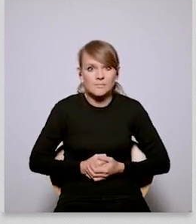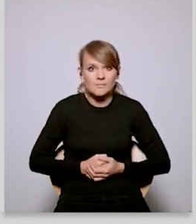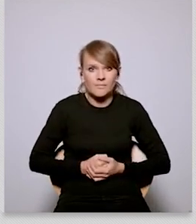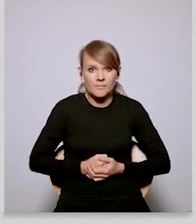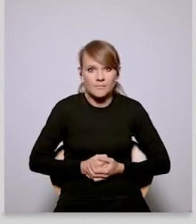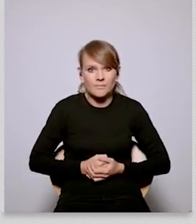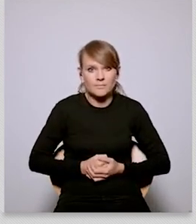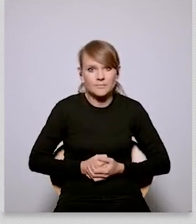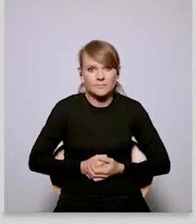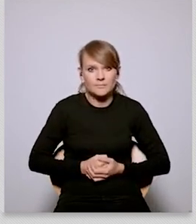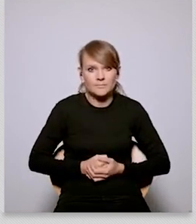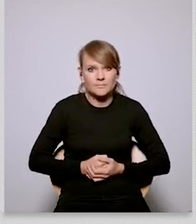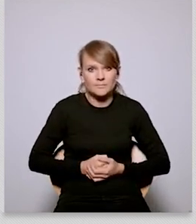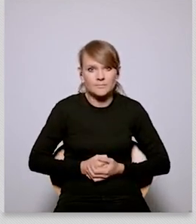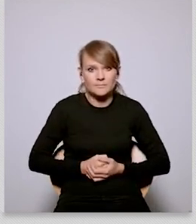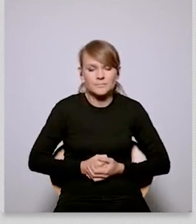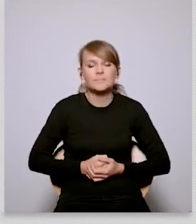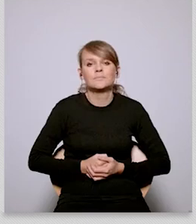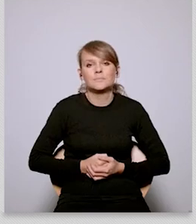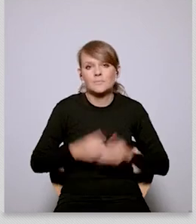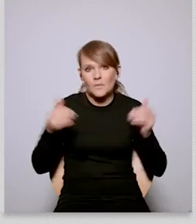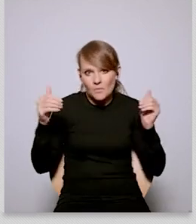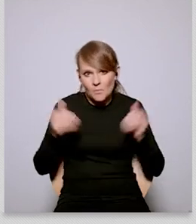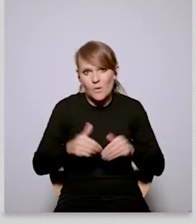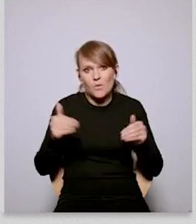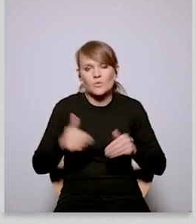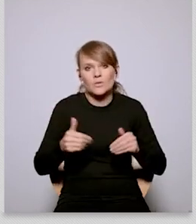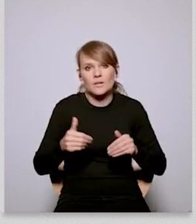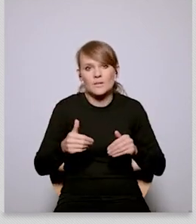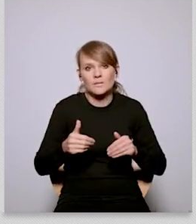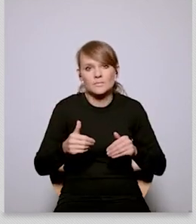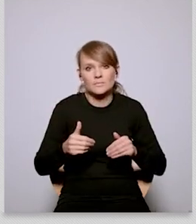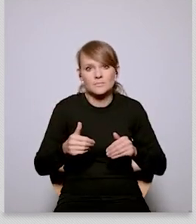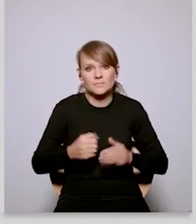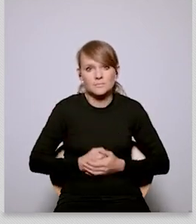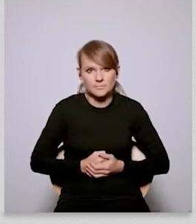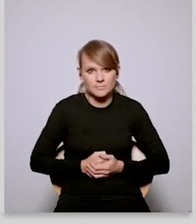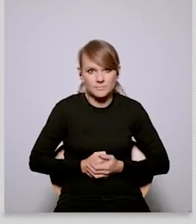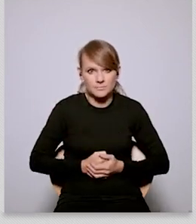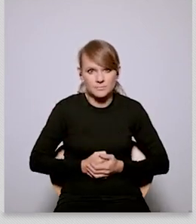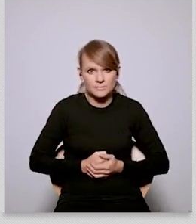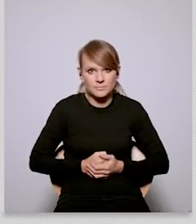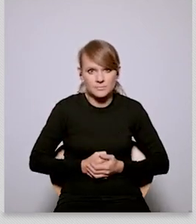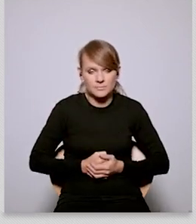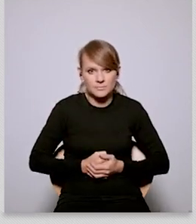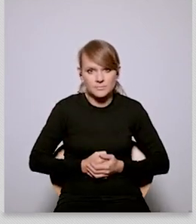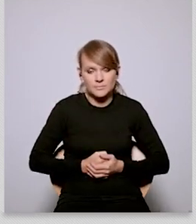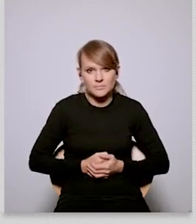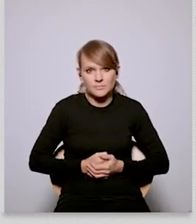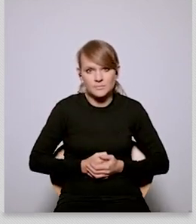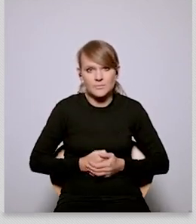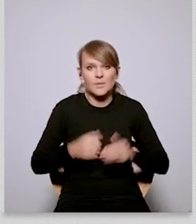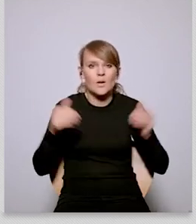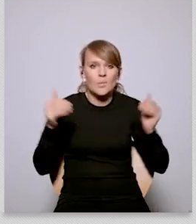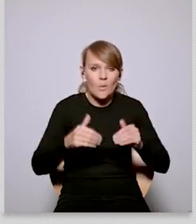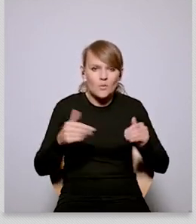czechia might finally step back in pushing its domestic agenda and and it's of course domestic political